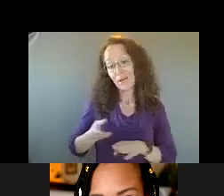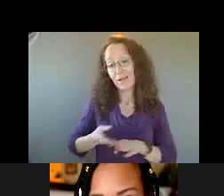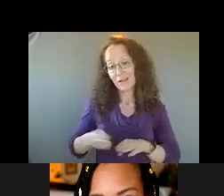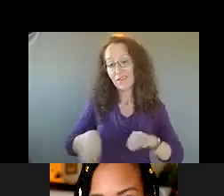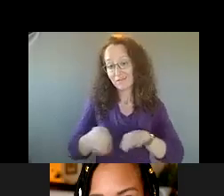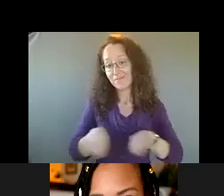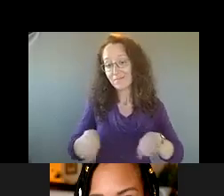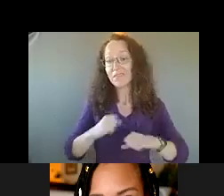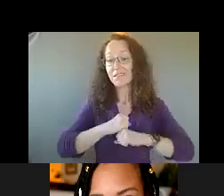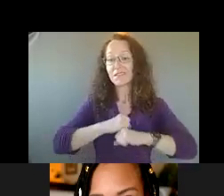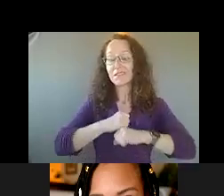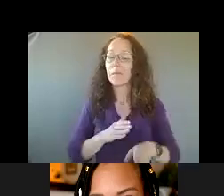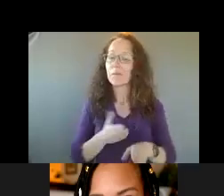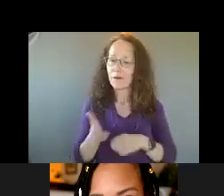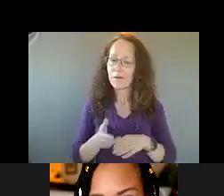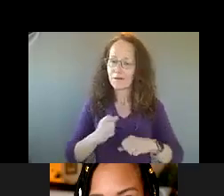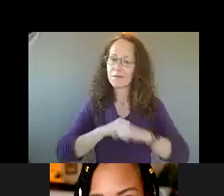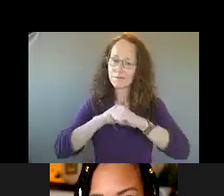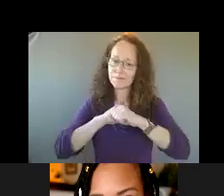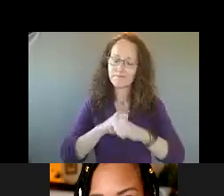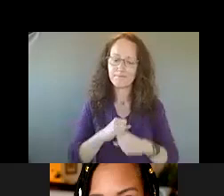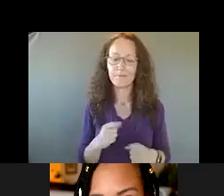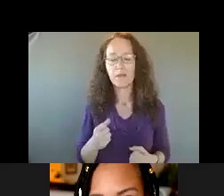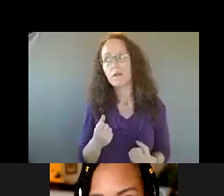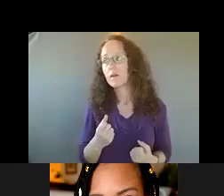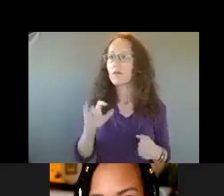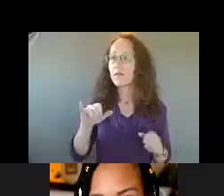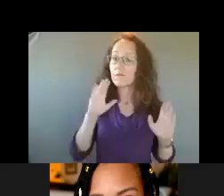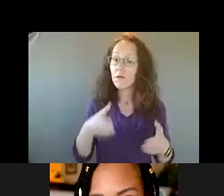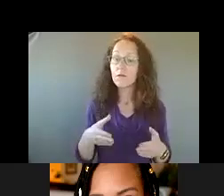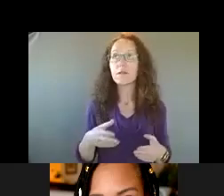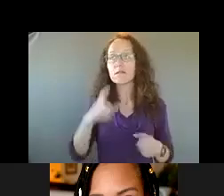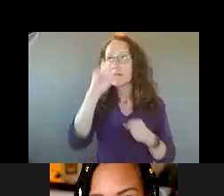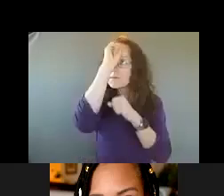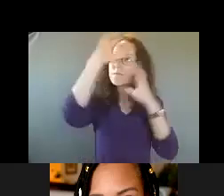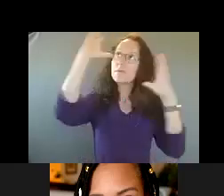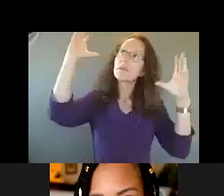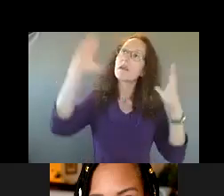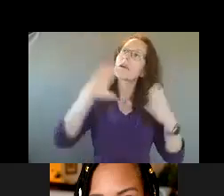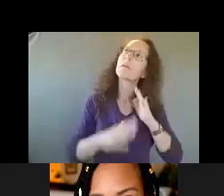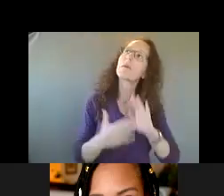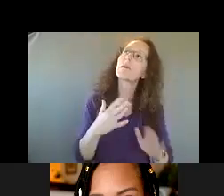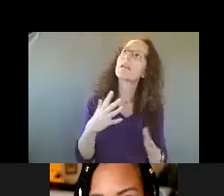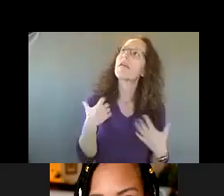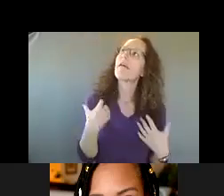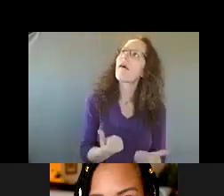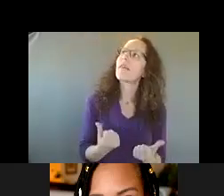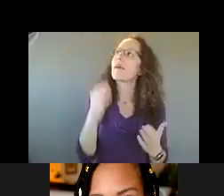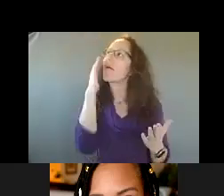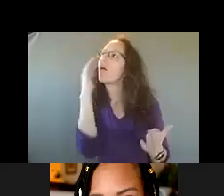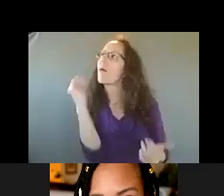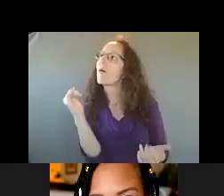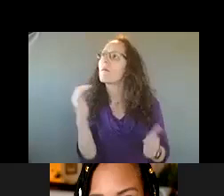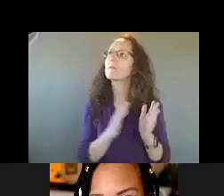prevention really focuses on thinking about healthy, hopeful communities, communities that are thriving, good schools, high